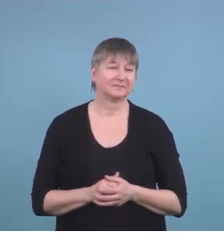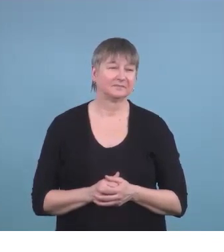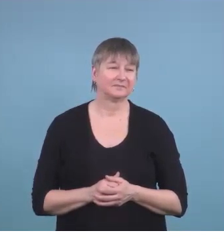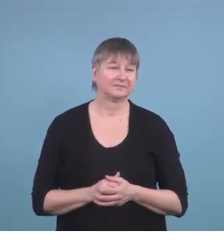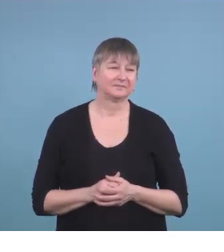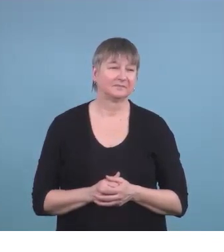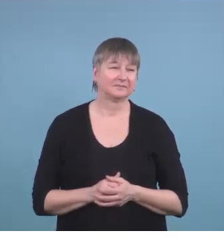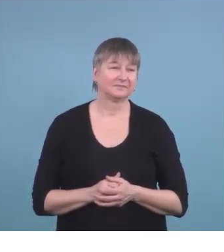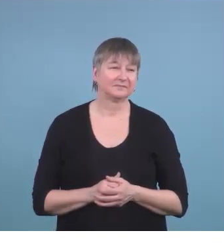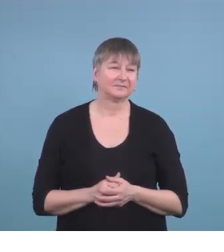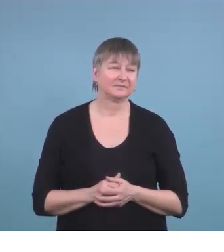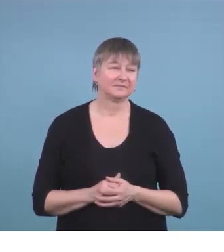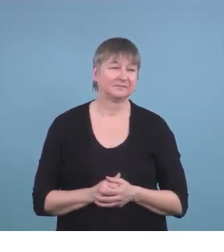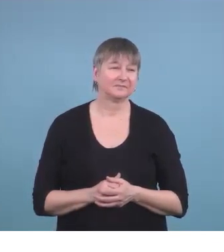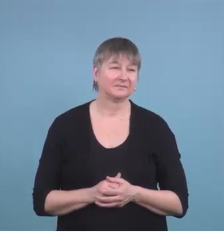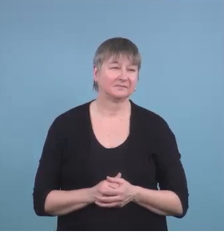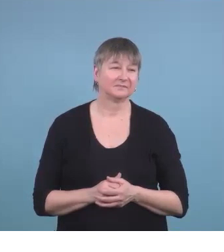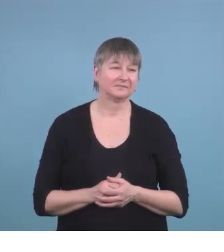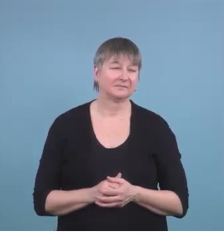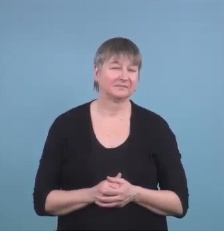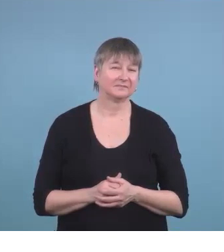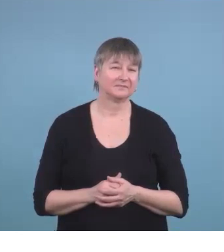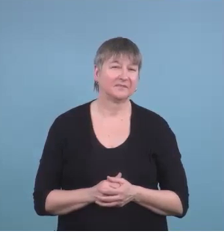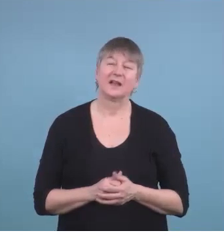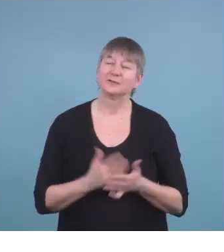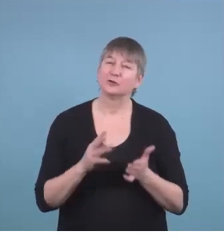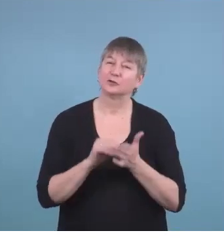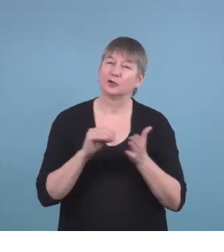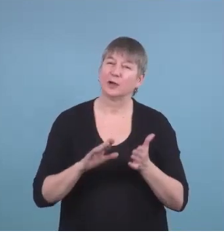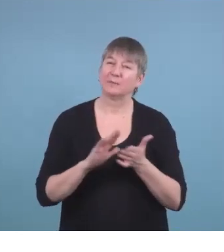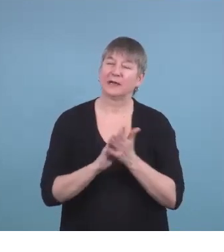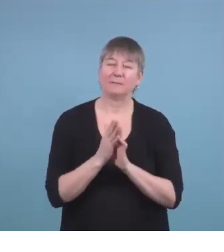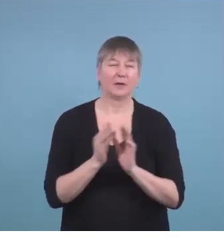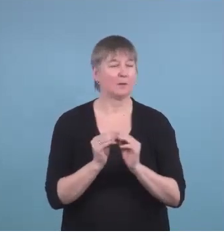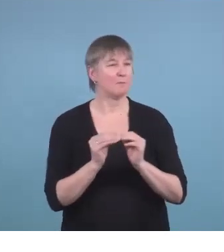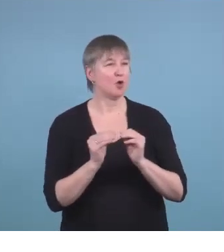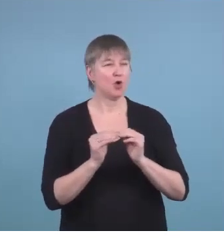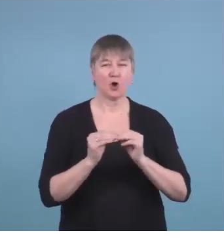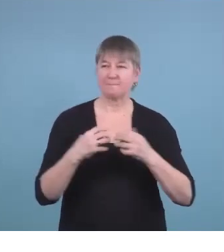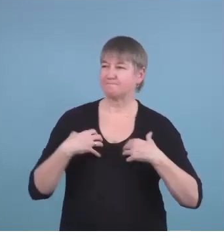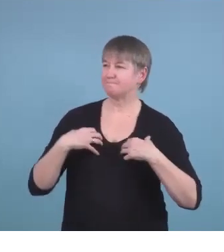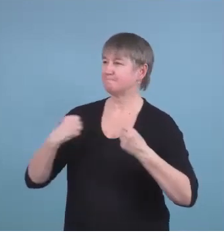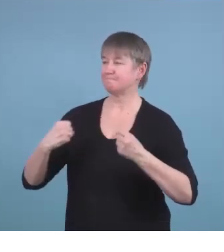and our students are becoming more brazen and willing to take more risks